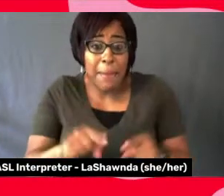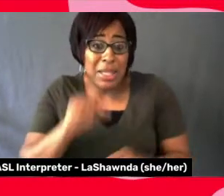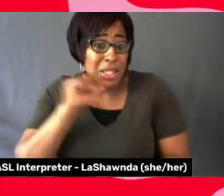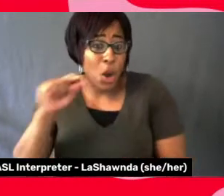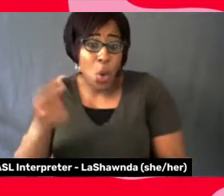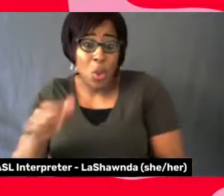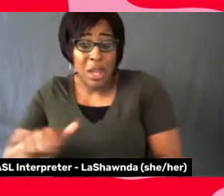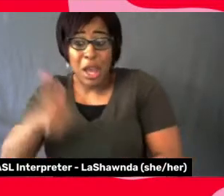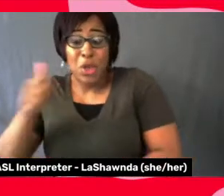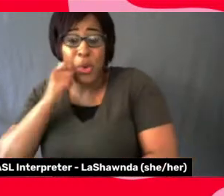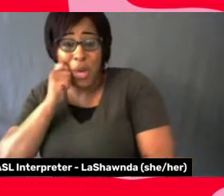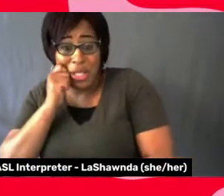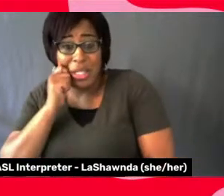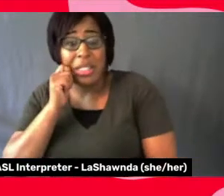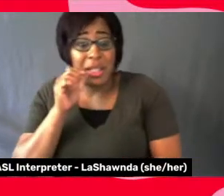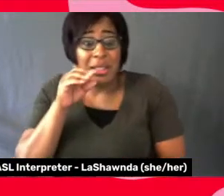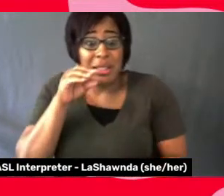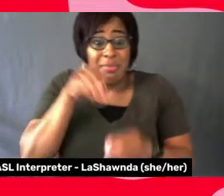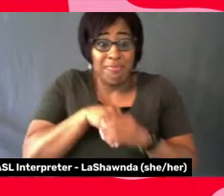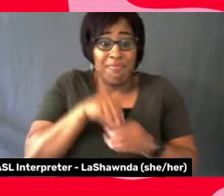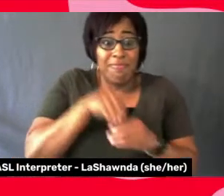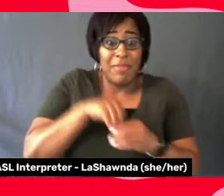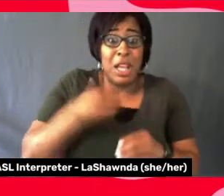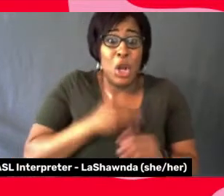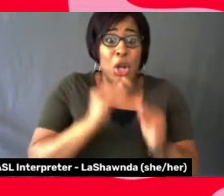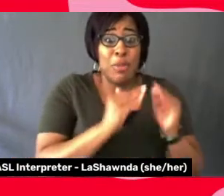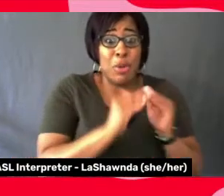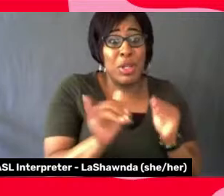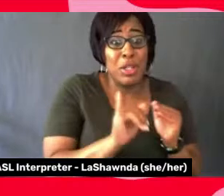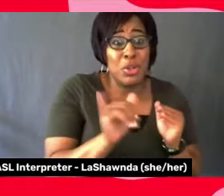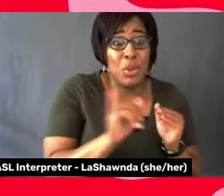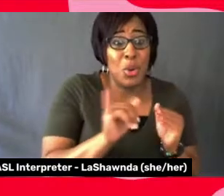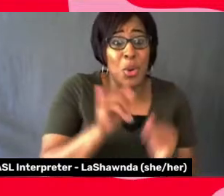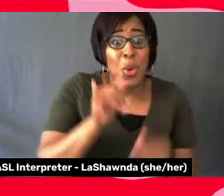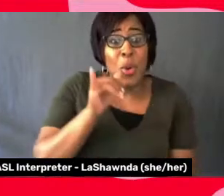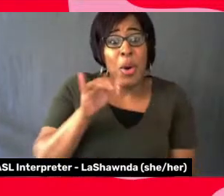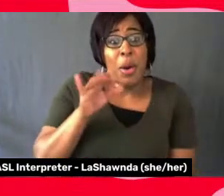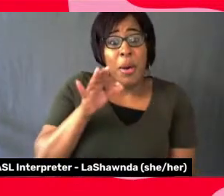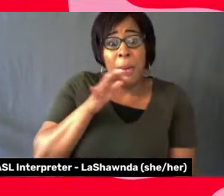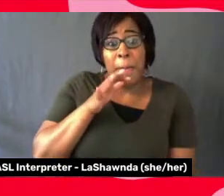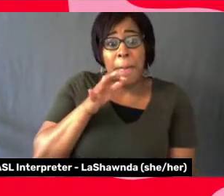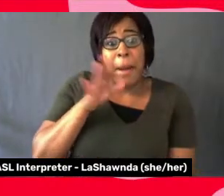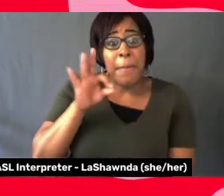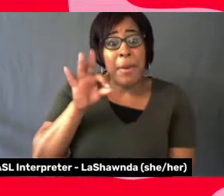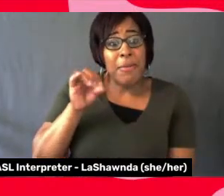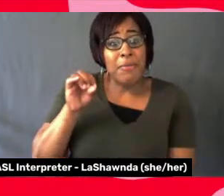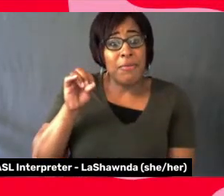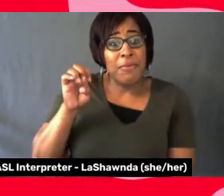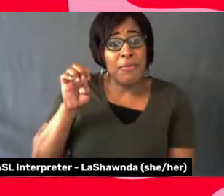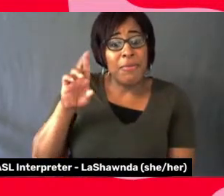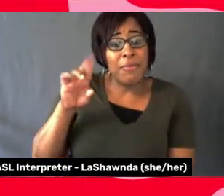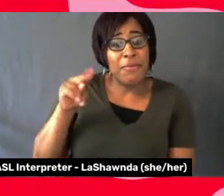communities too. Oh, oh, oh, oh, oh, yes, yes, yes.